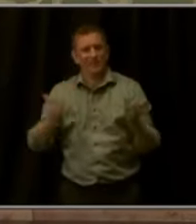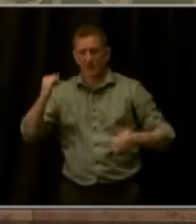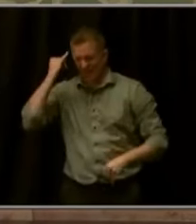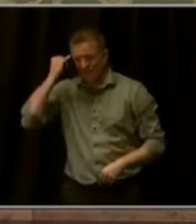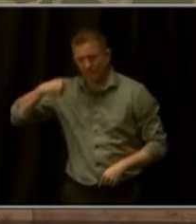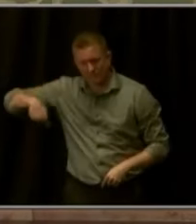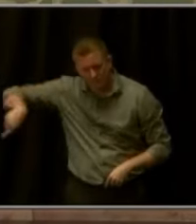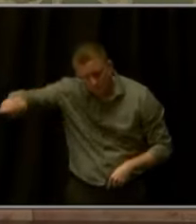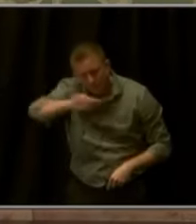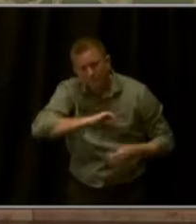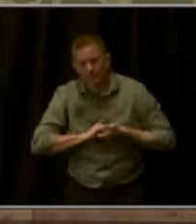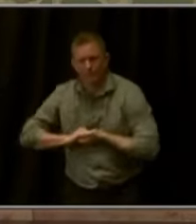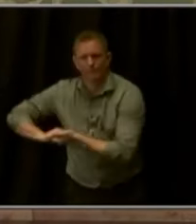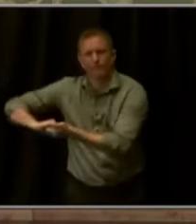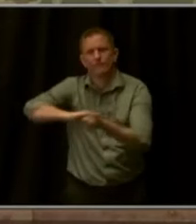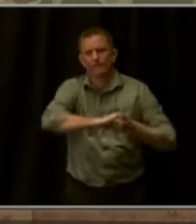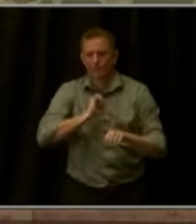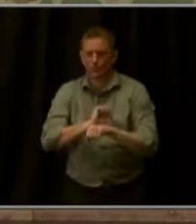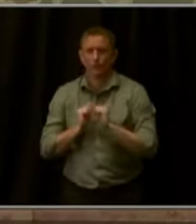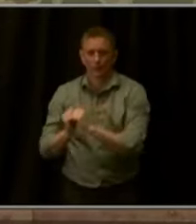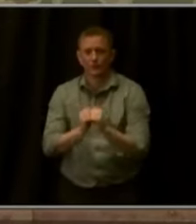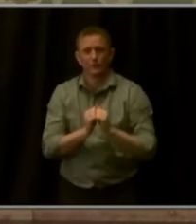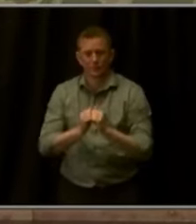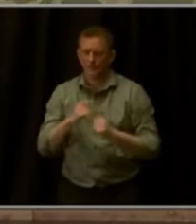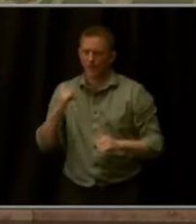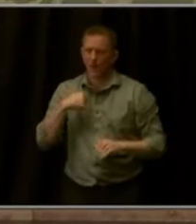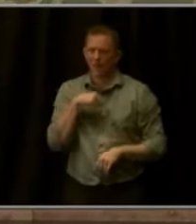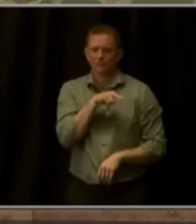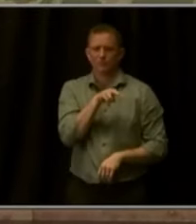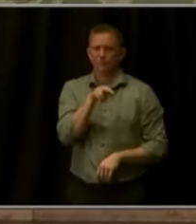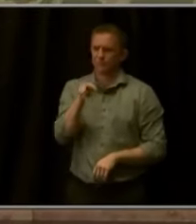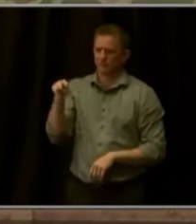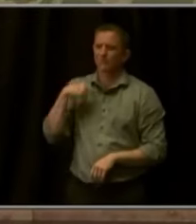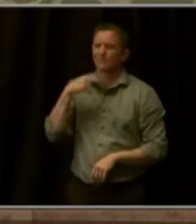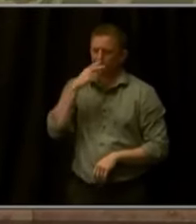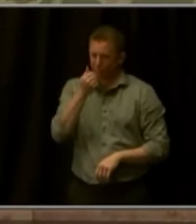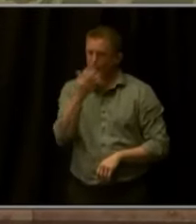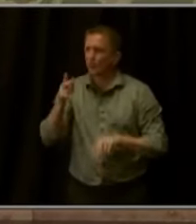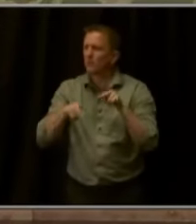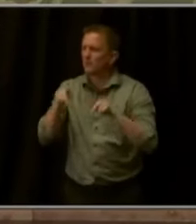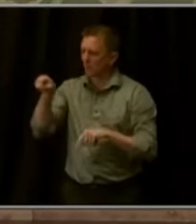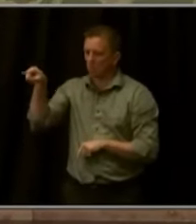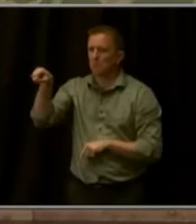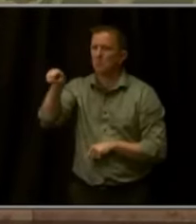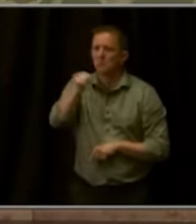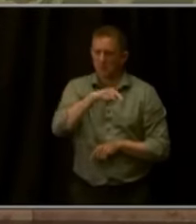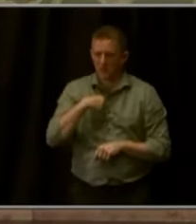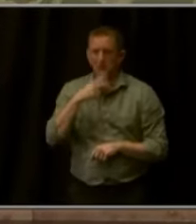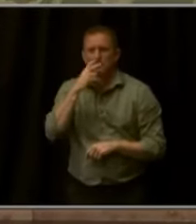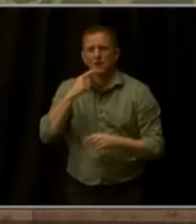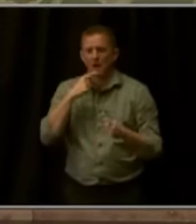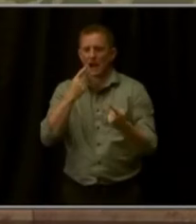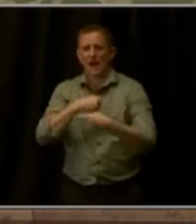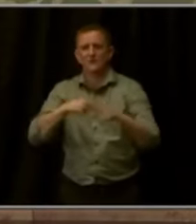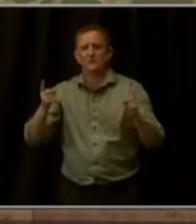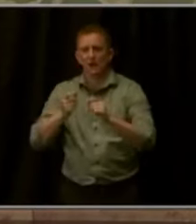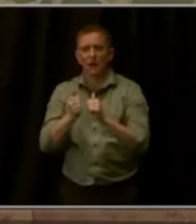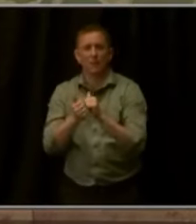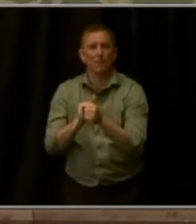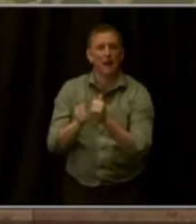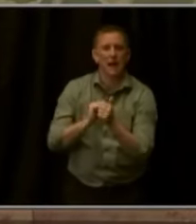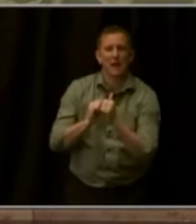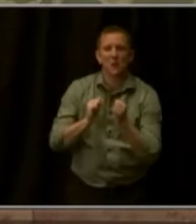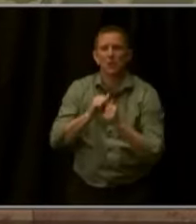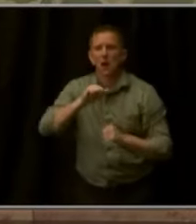know, as I look around this room, I see a few of you who might have announced campaigns for other offices. We're